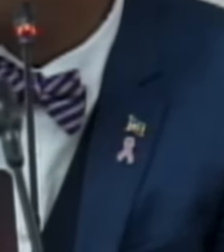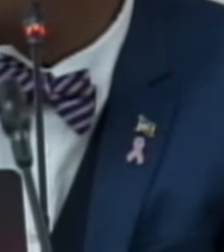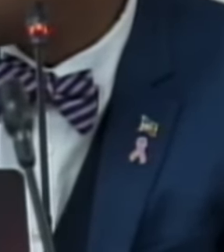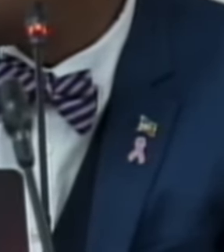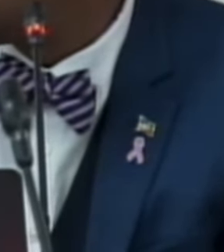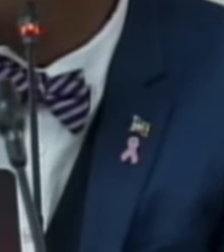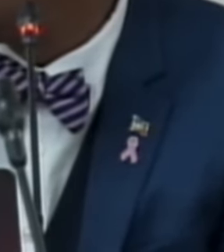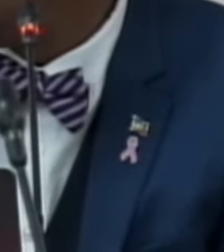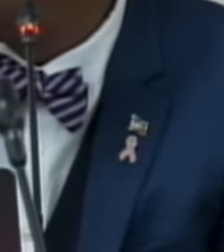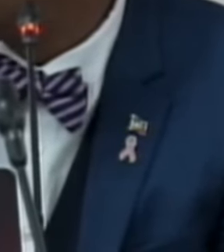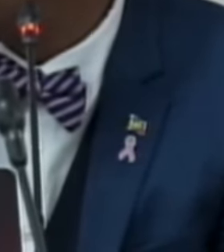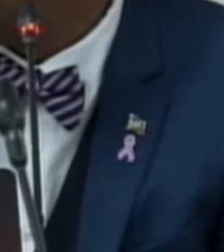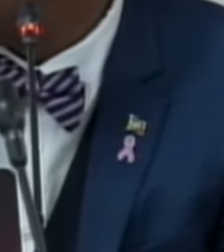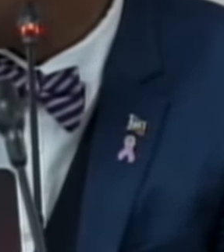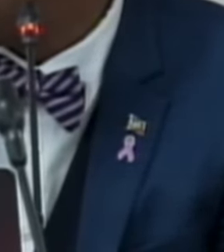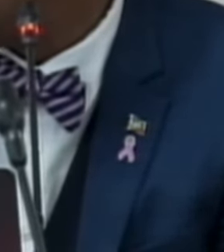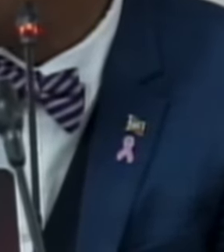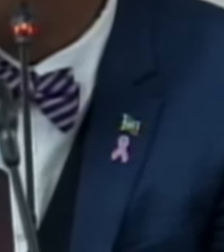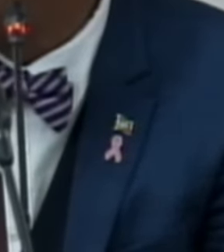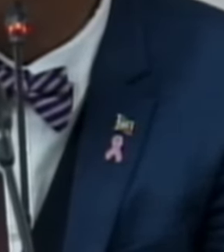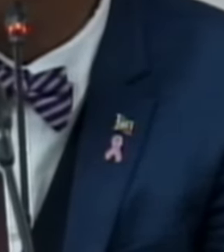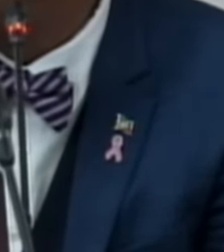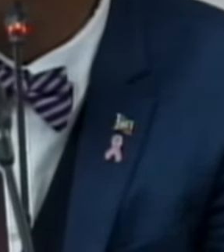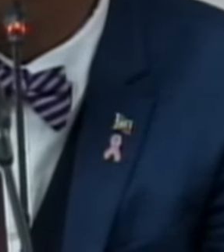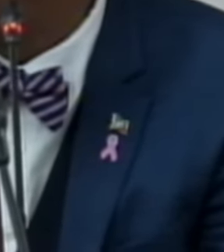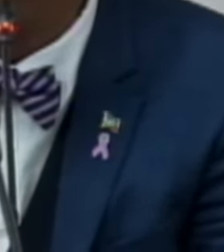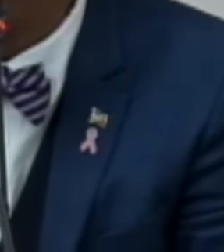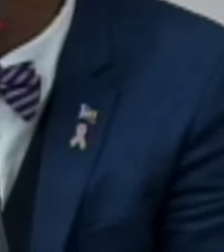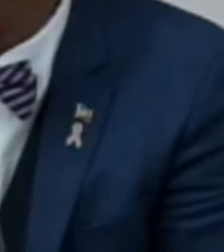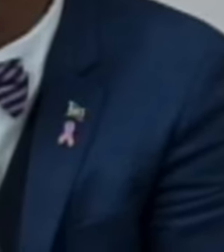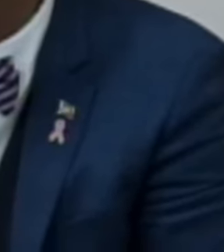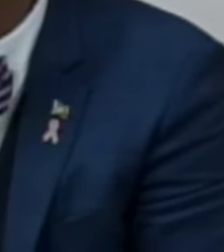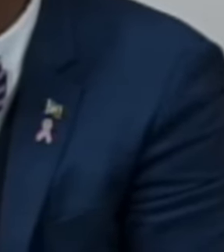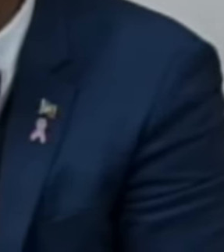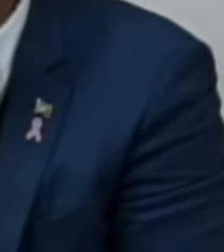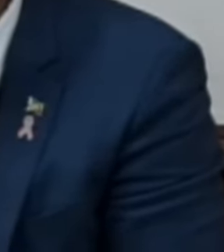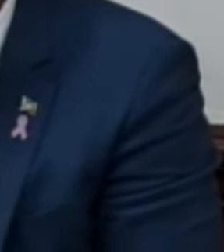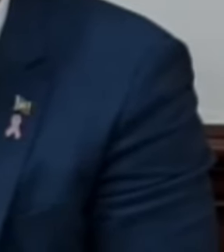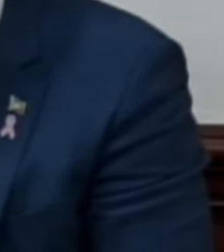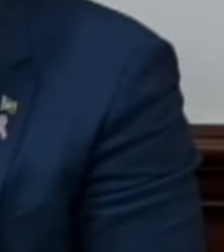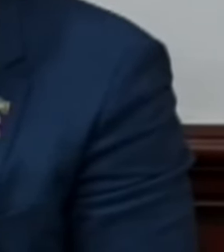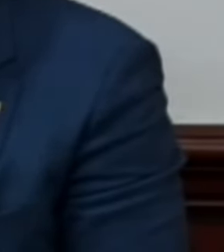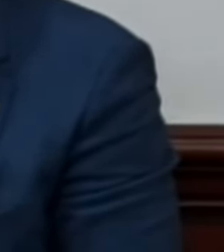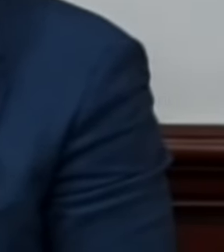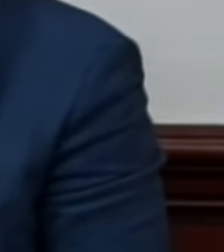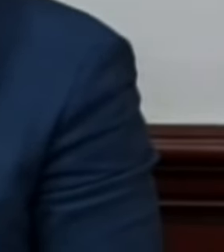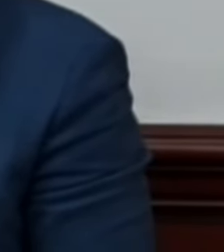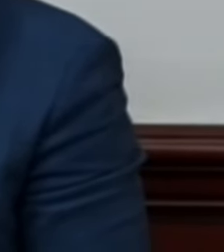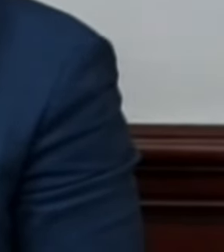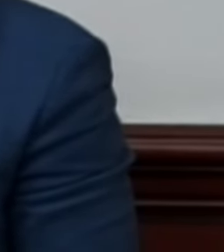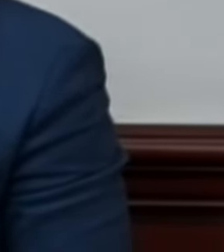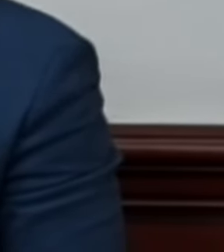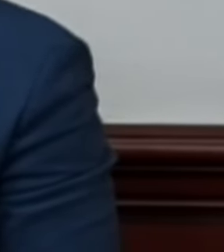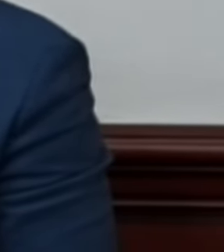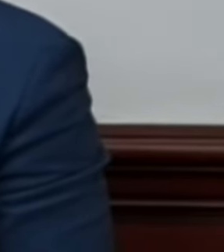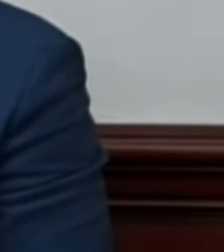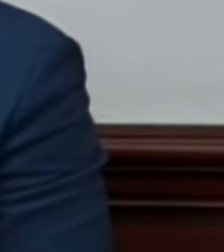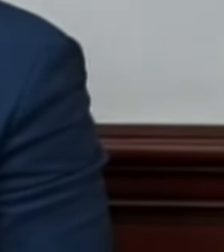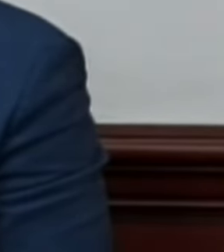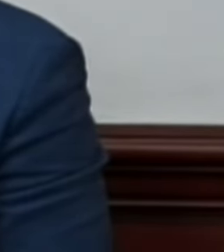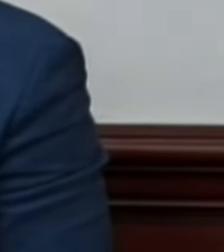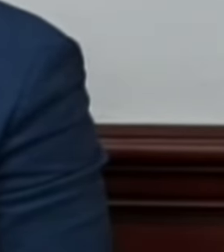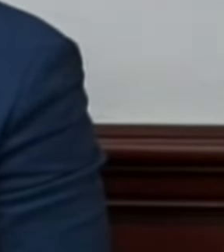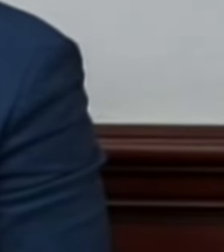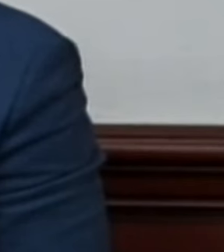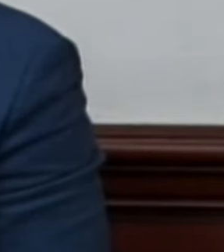so subsection 2c should read a member who is an attorney at law of at least seven years standing only so that